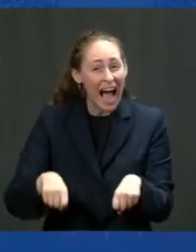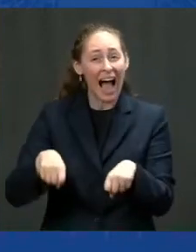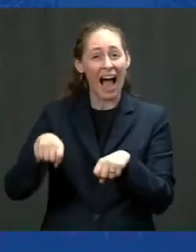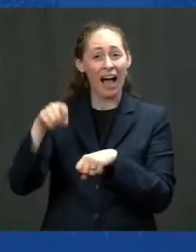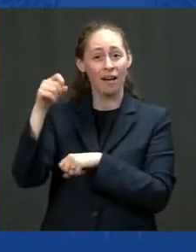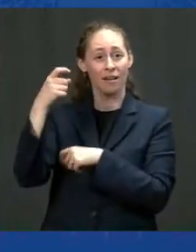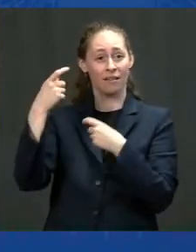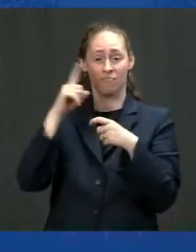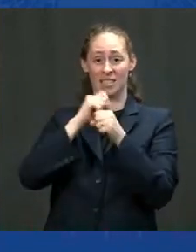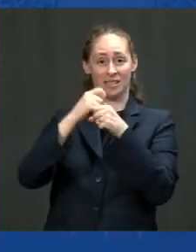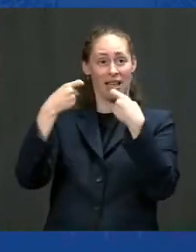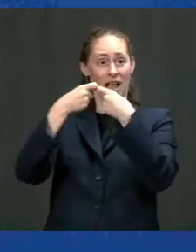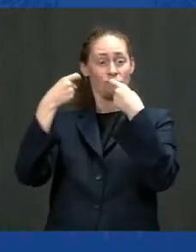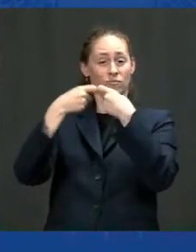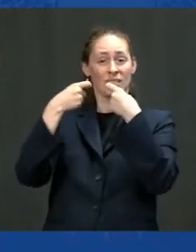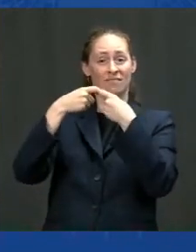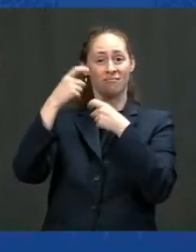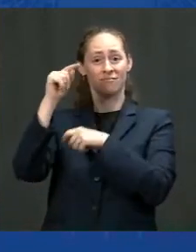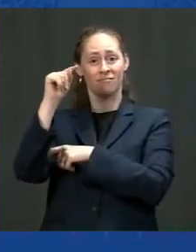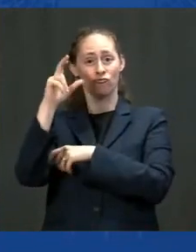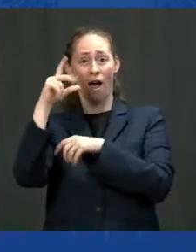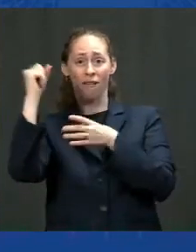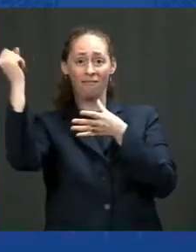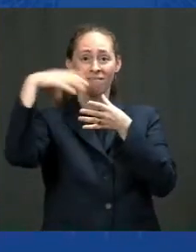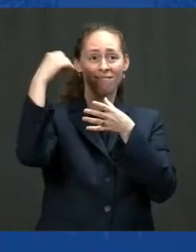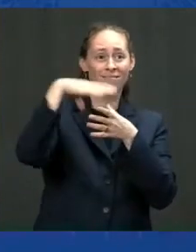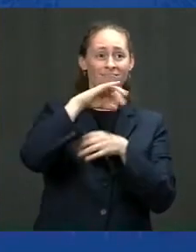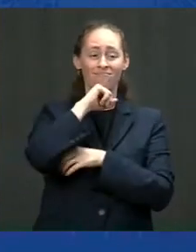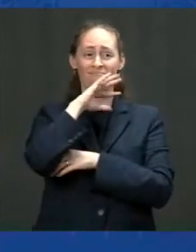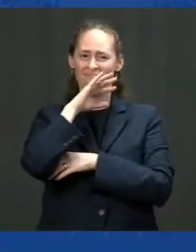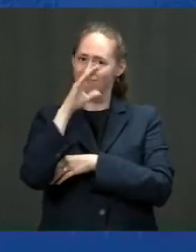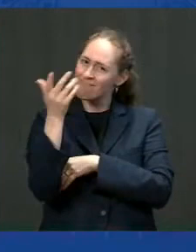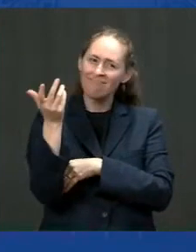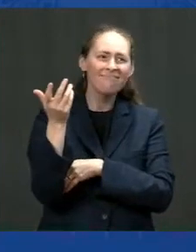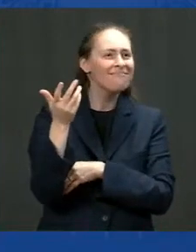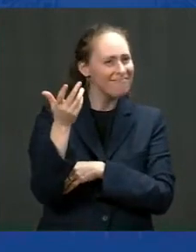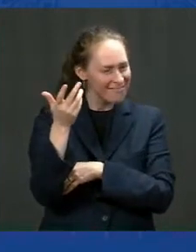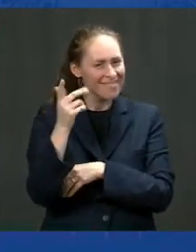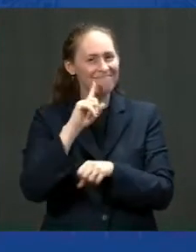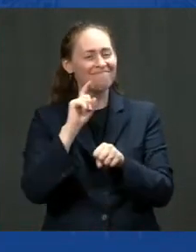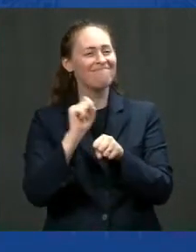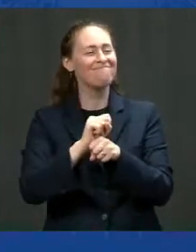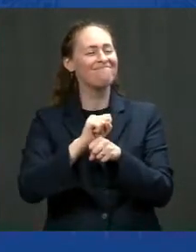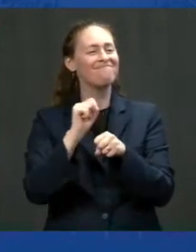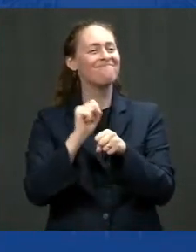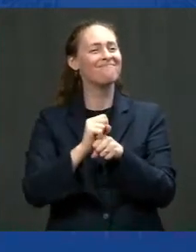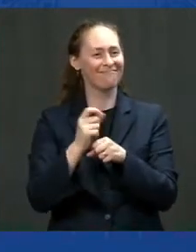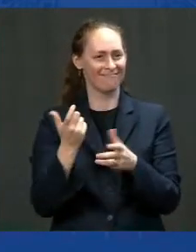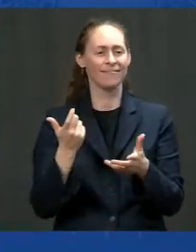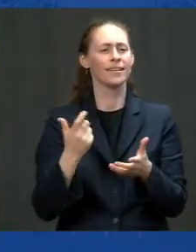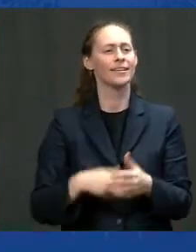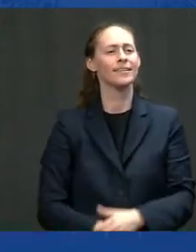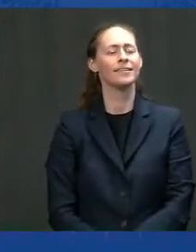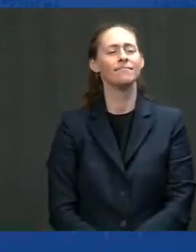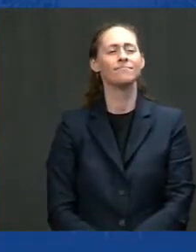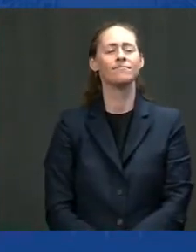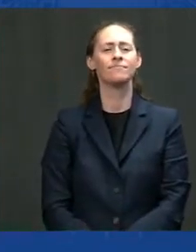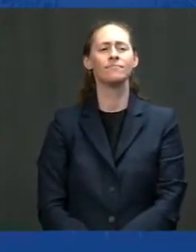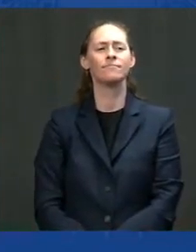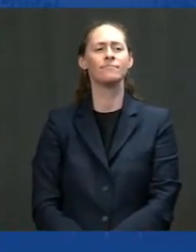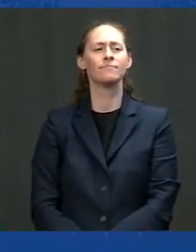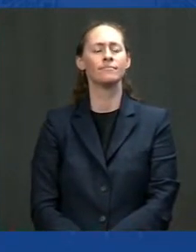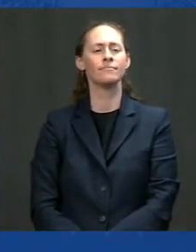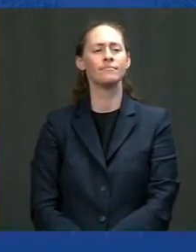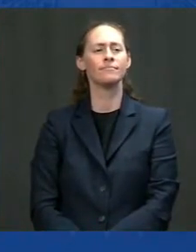But they accept it as gospel that working folks aren't going to get left